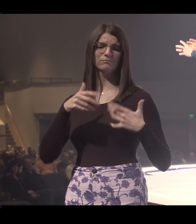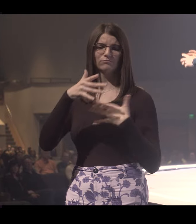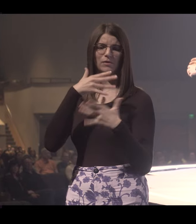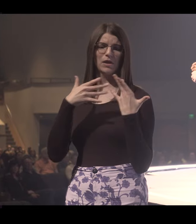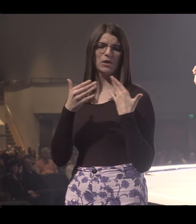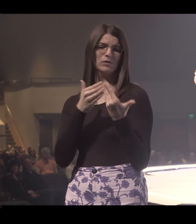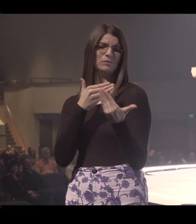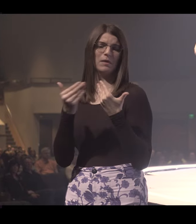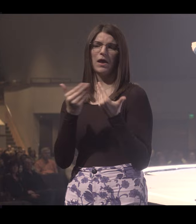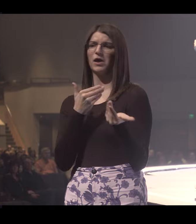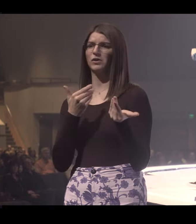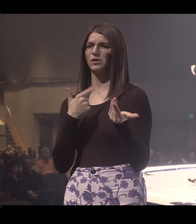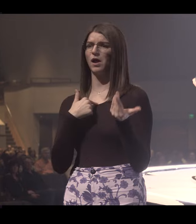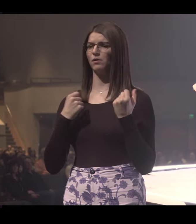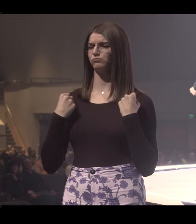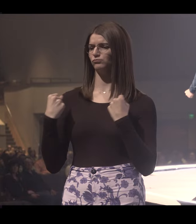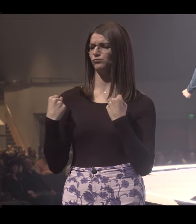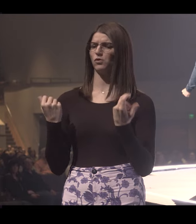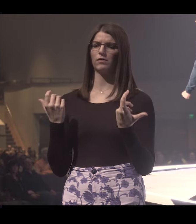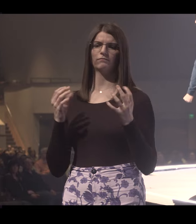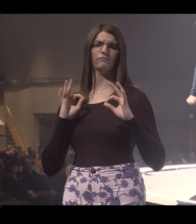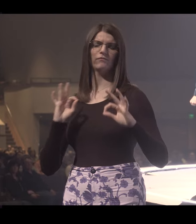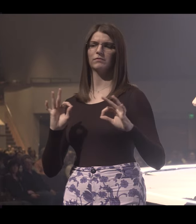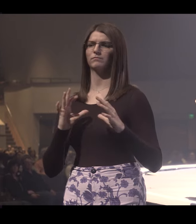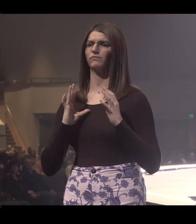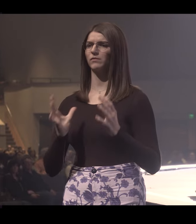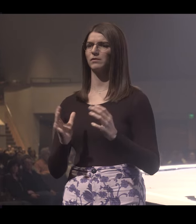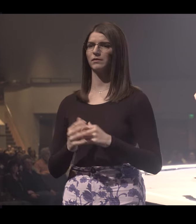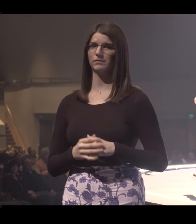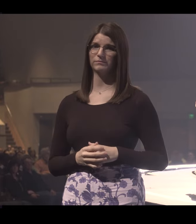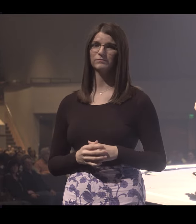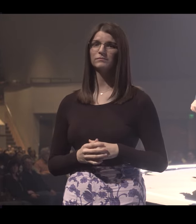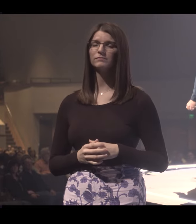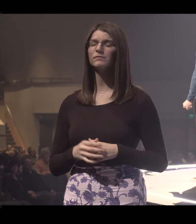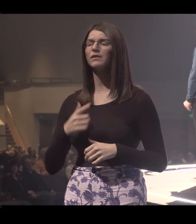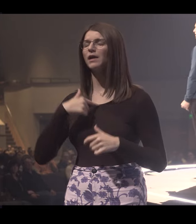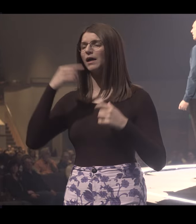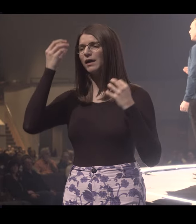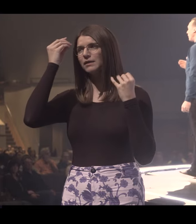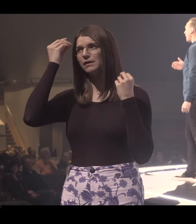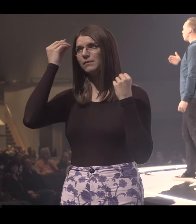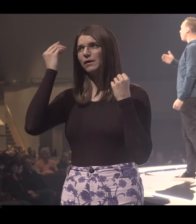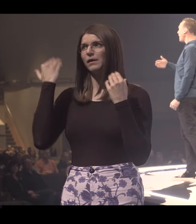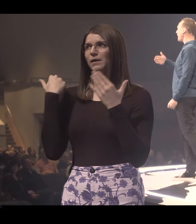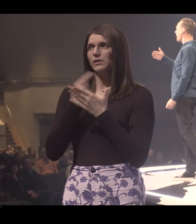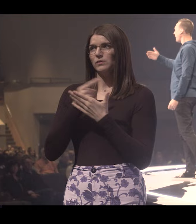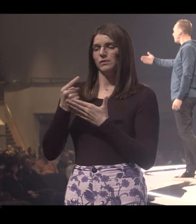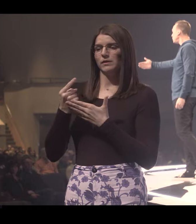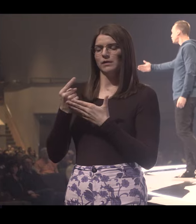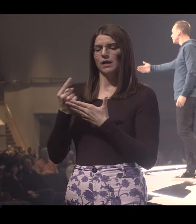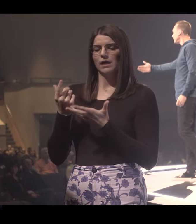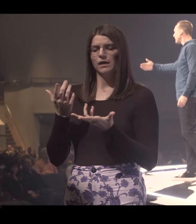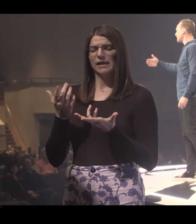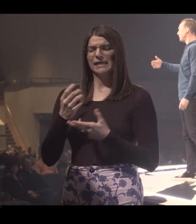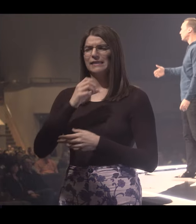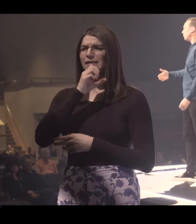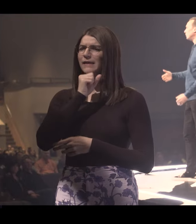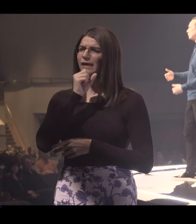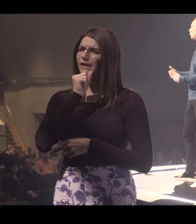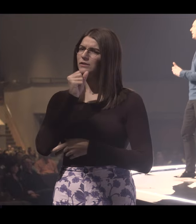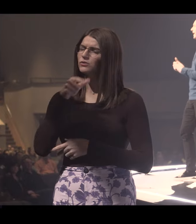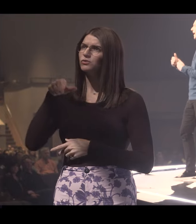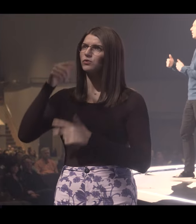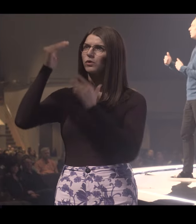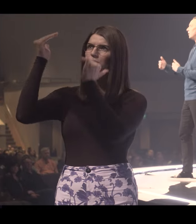I can hang around whoever I want to and still just be strong in every area. I was thinking about this week. I thought, you know, at what age